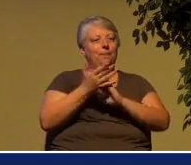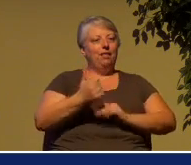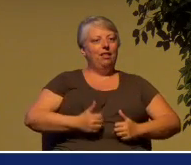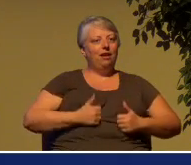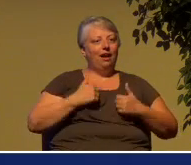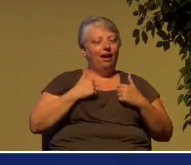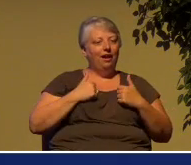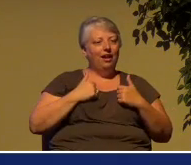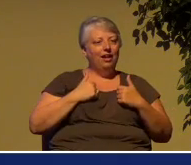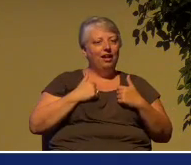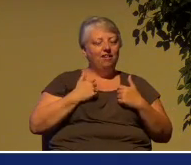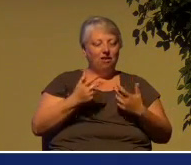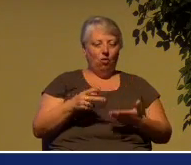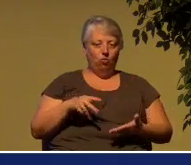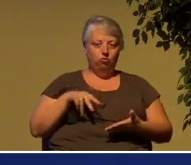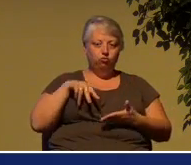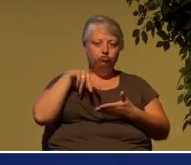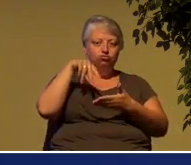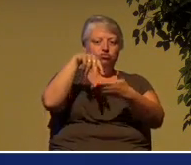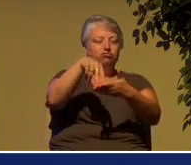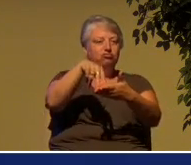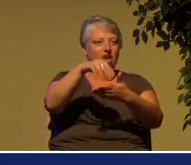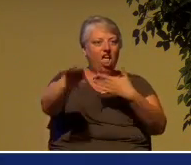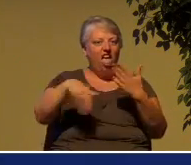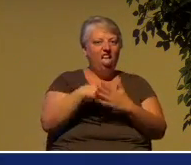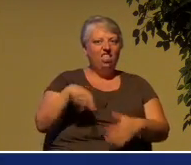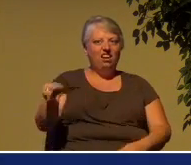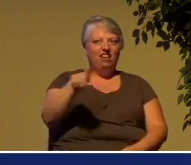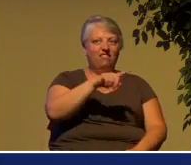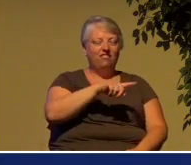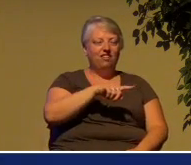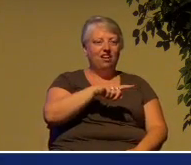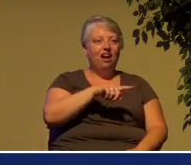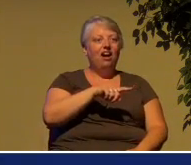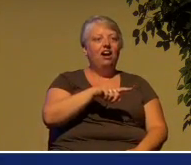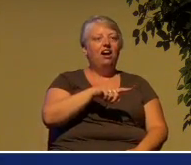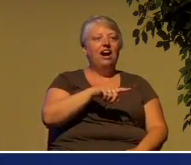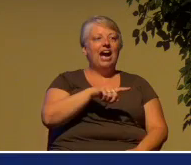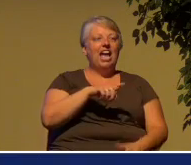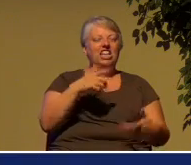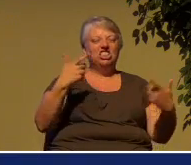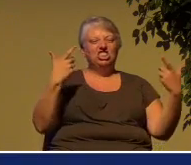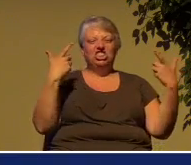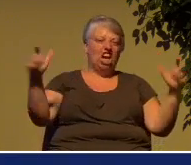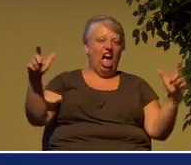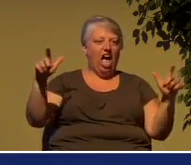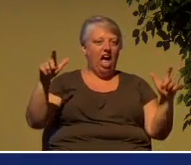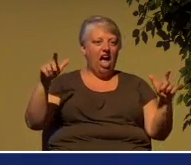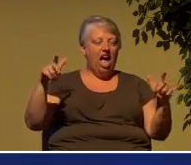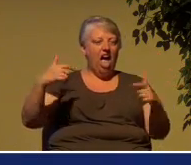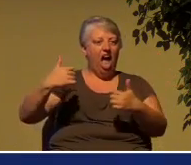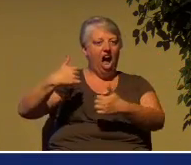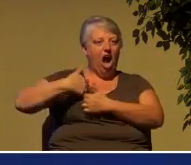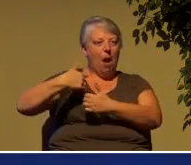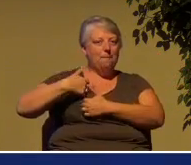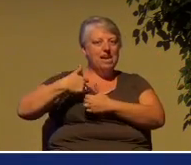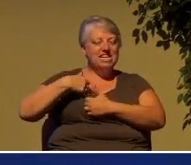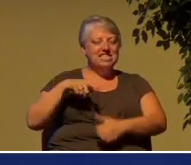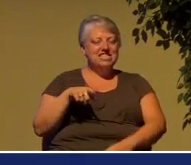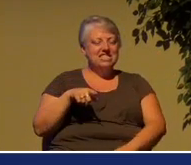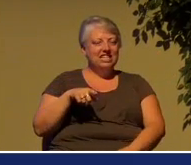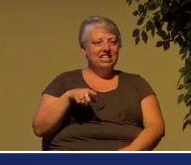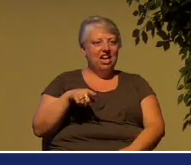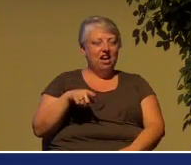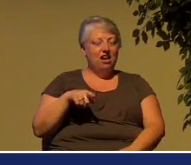impressive, even if it's only a vision. Now here's the thing that we need to understand